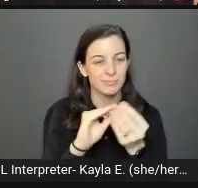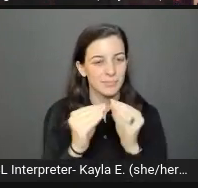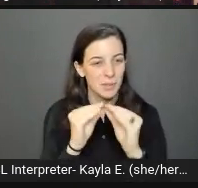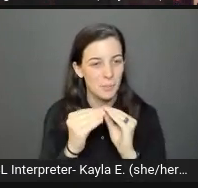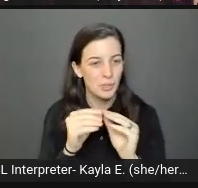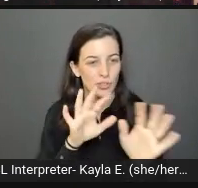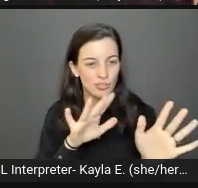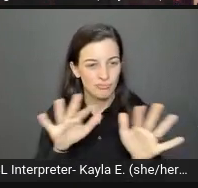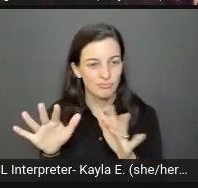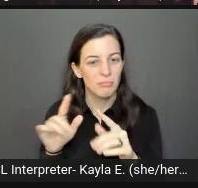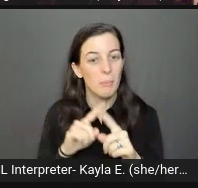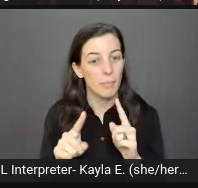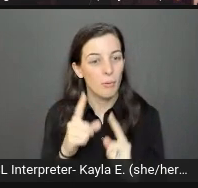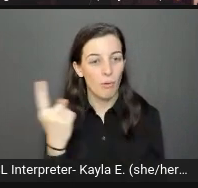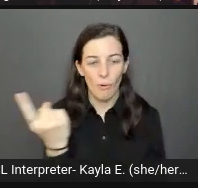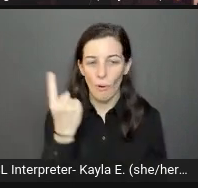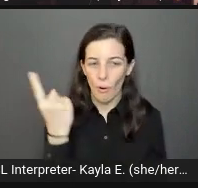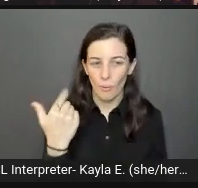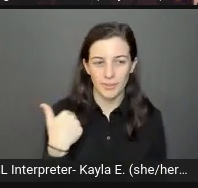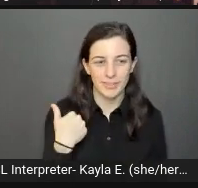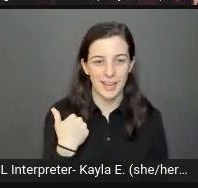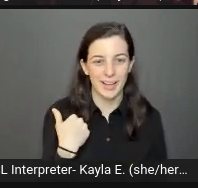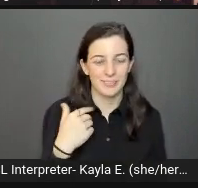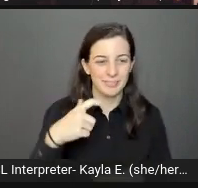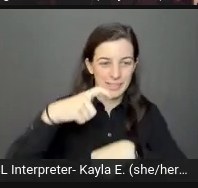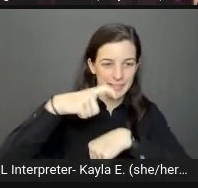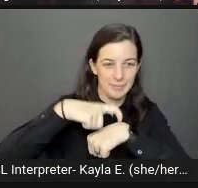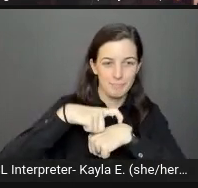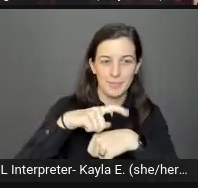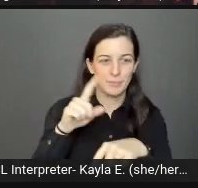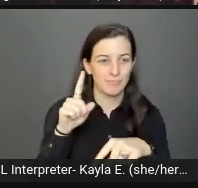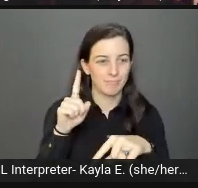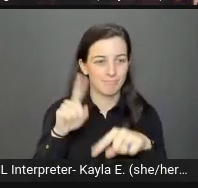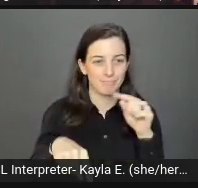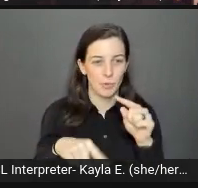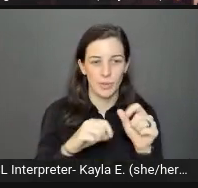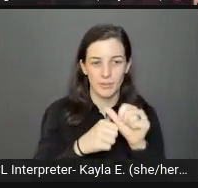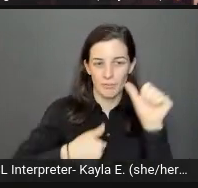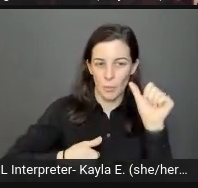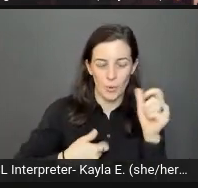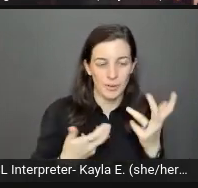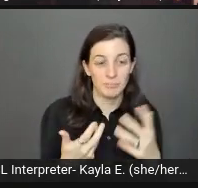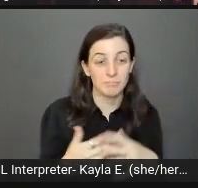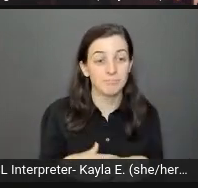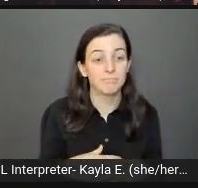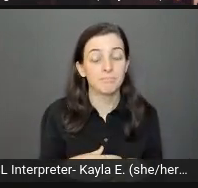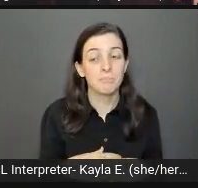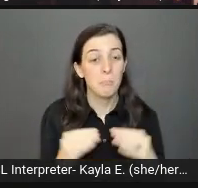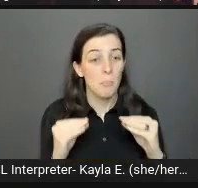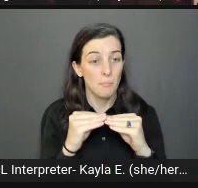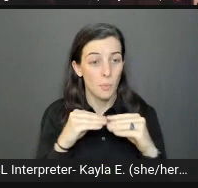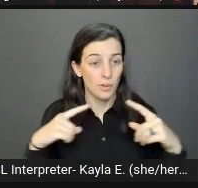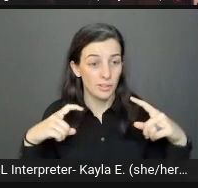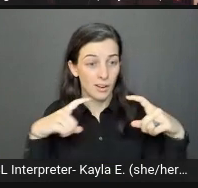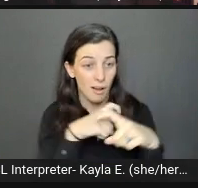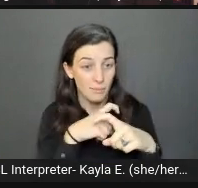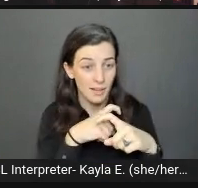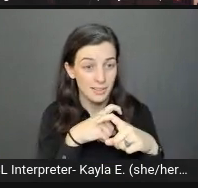But there's always going to be unavoidable exceptions to this. A more complex image may require more alt text.